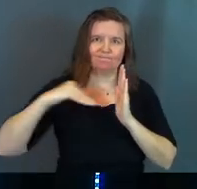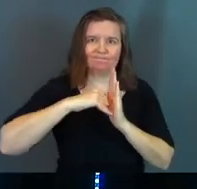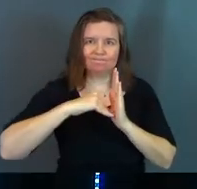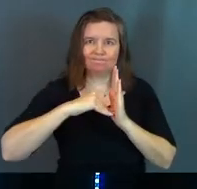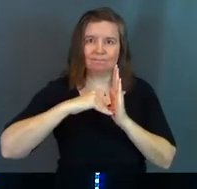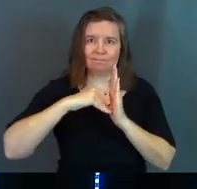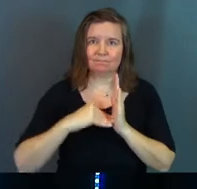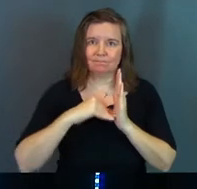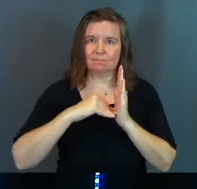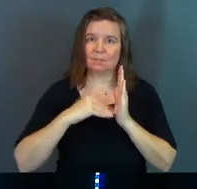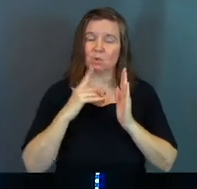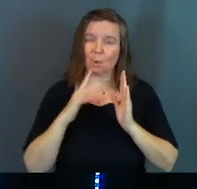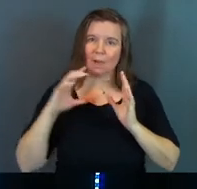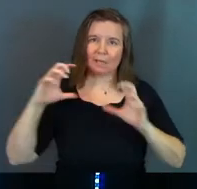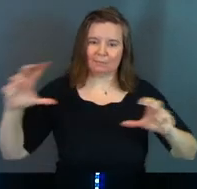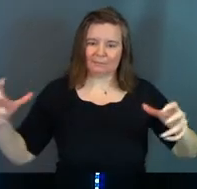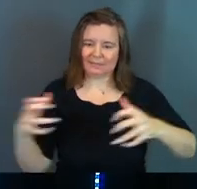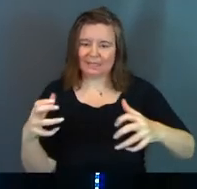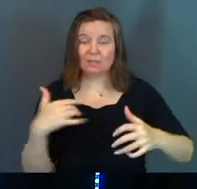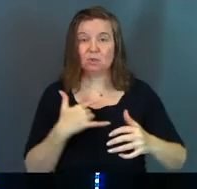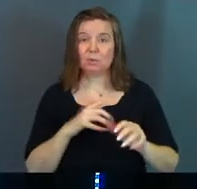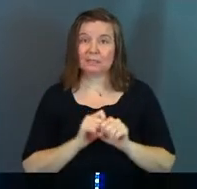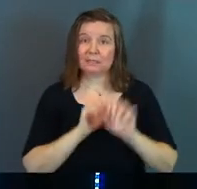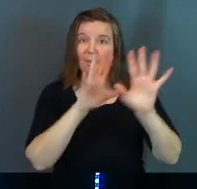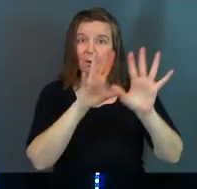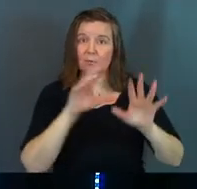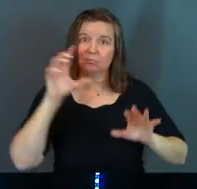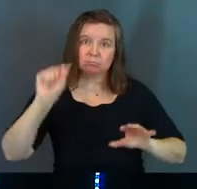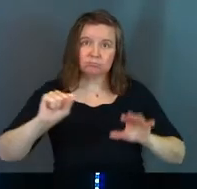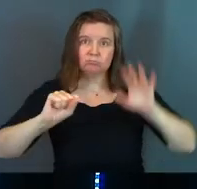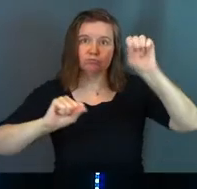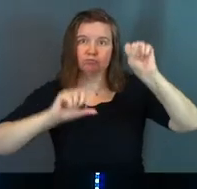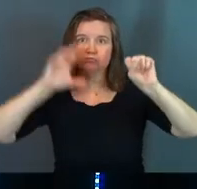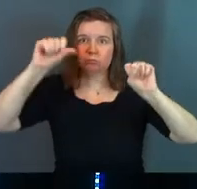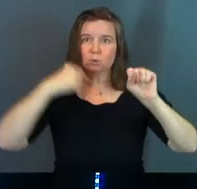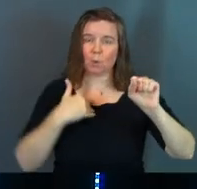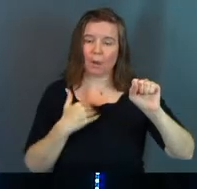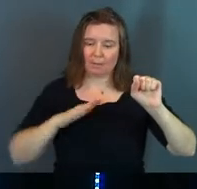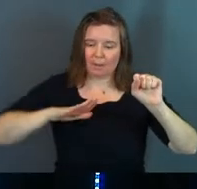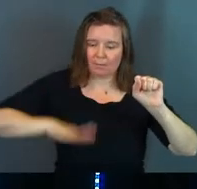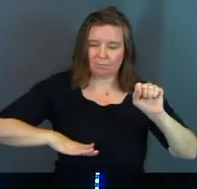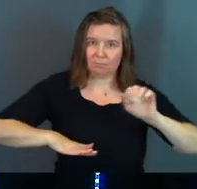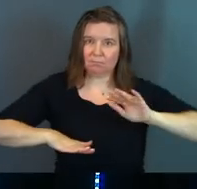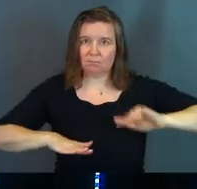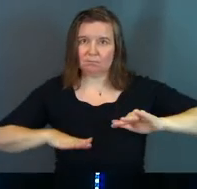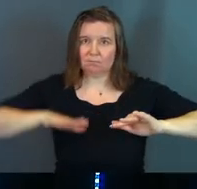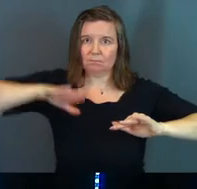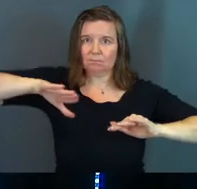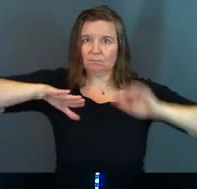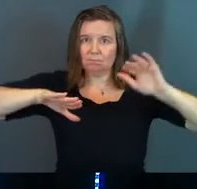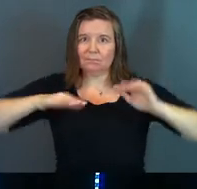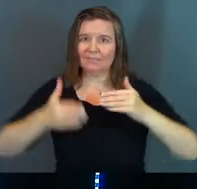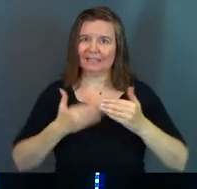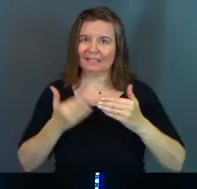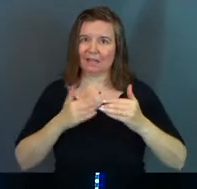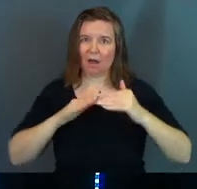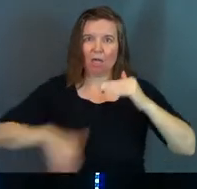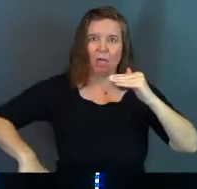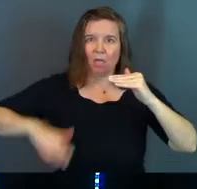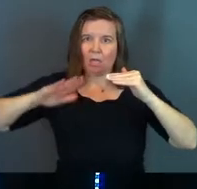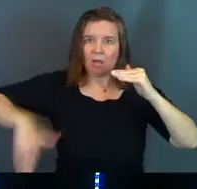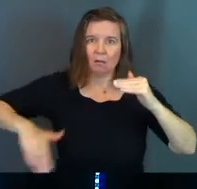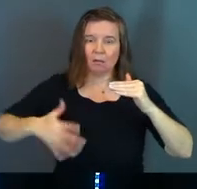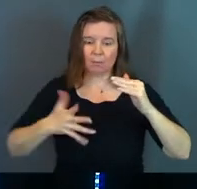Why? So that I can cling to this mountain. So I can have stable feet. He's like, you're giving a